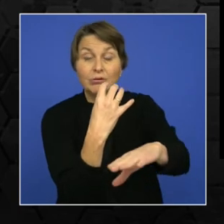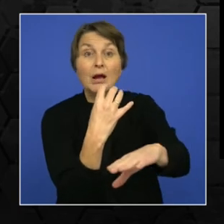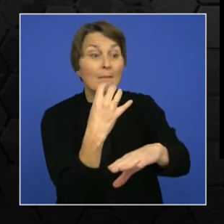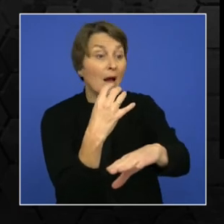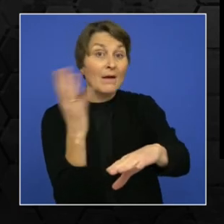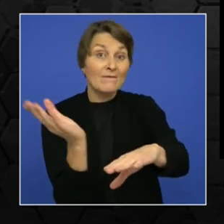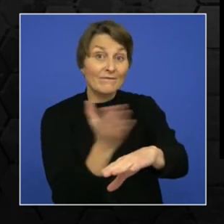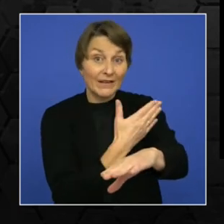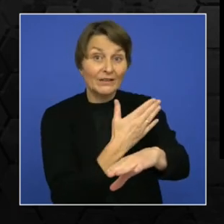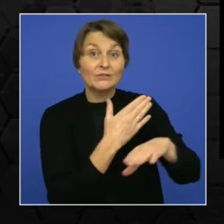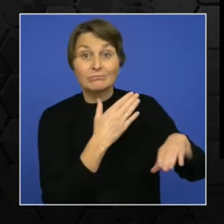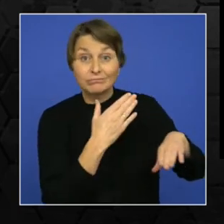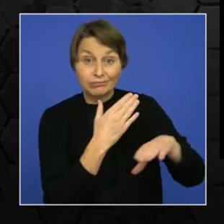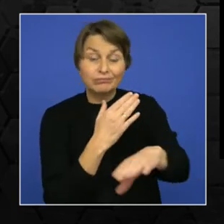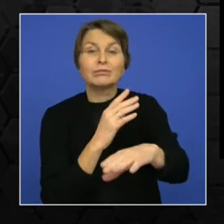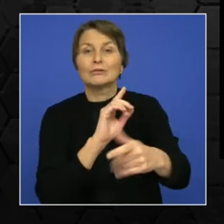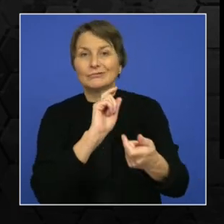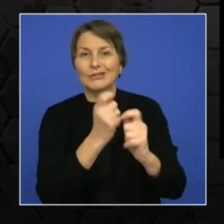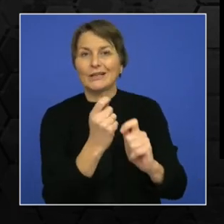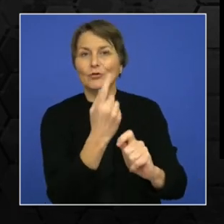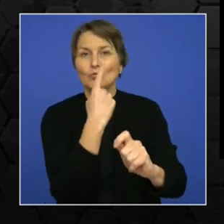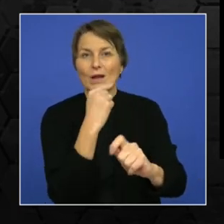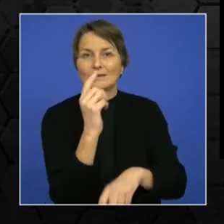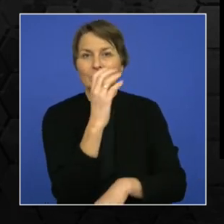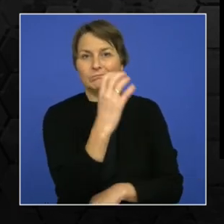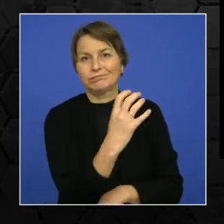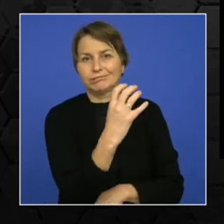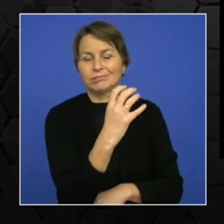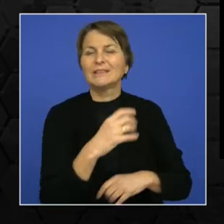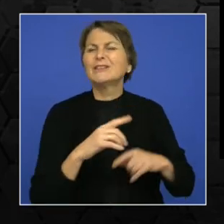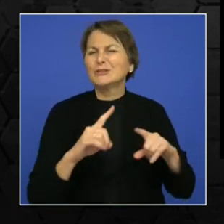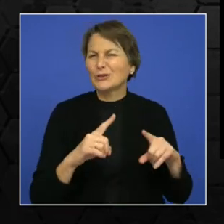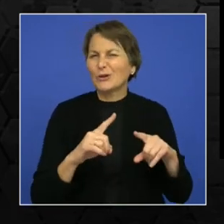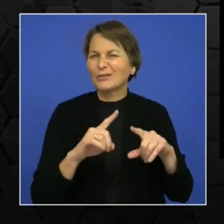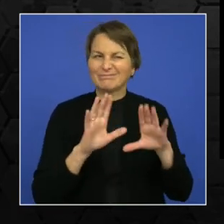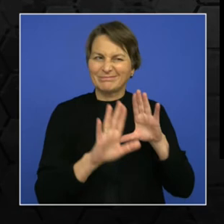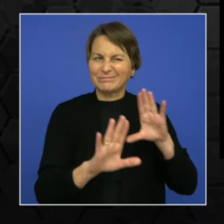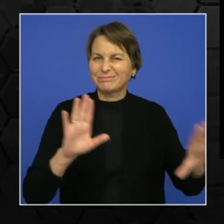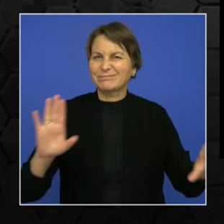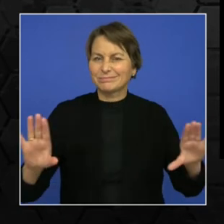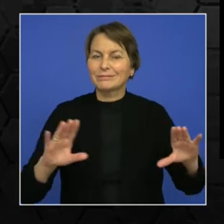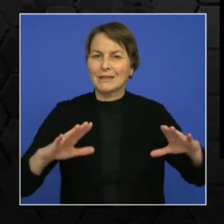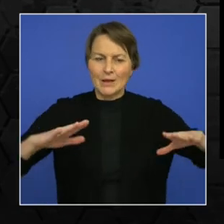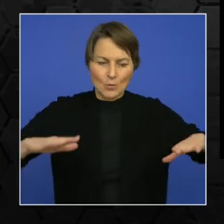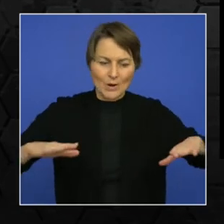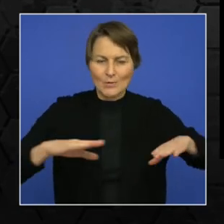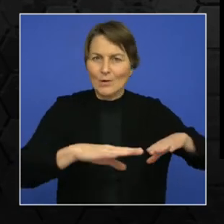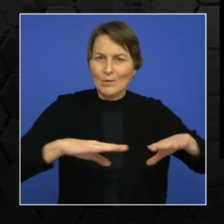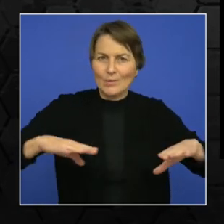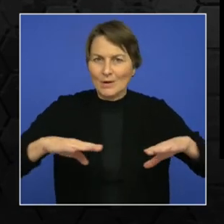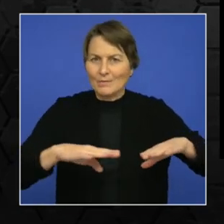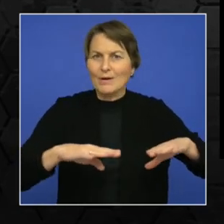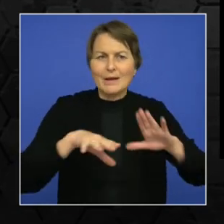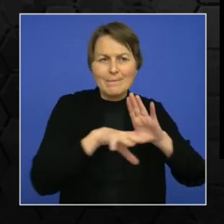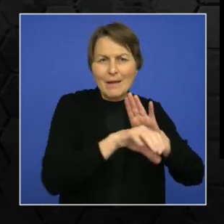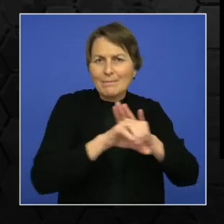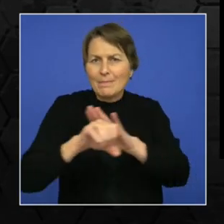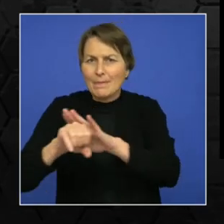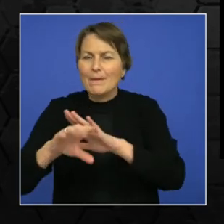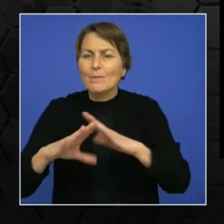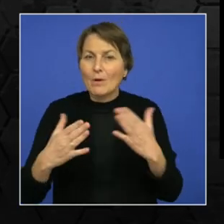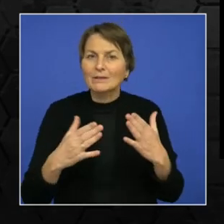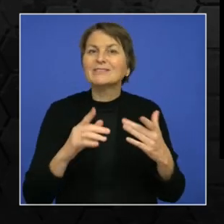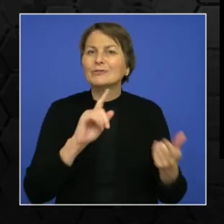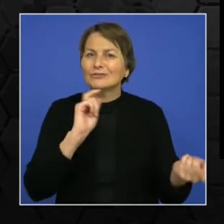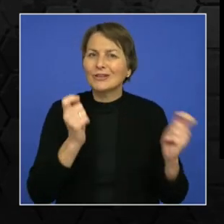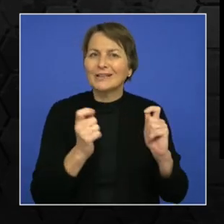and image recognition are used for identifying the bus rapid transit vehicles that allow it to pass through. Identification prompts the signal systems to dilate